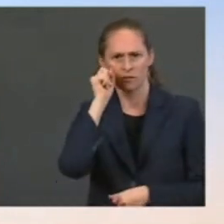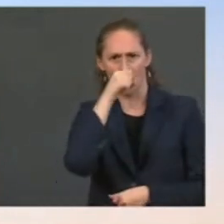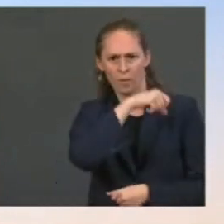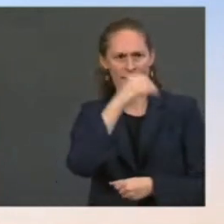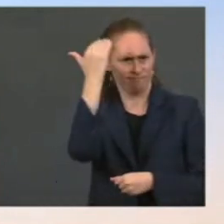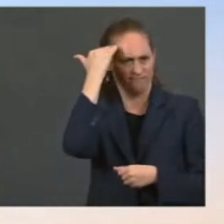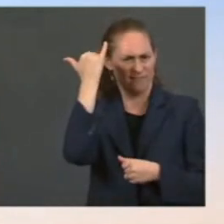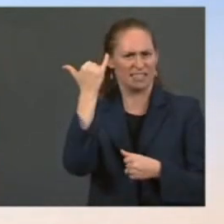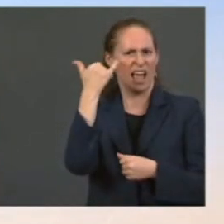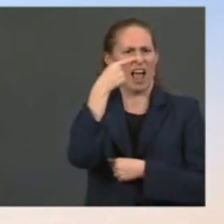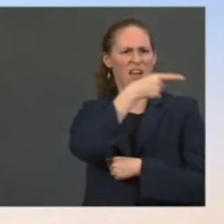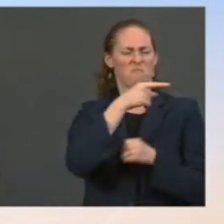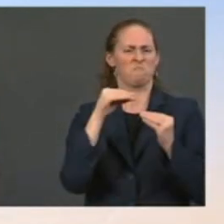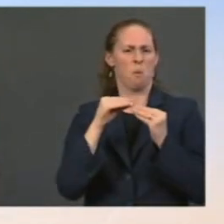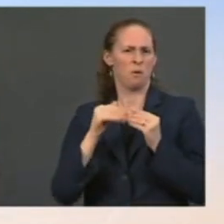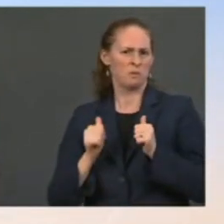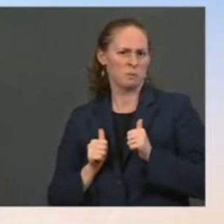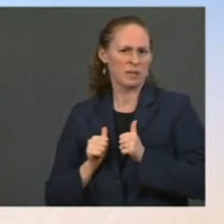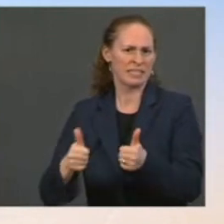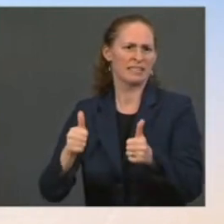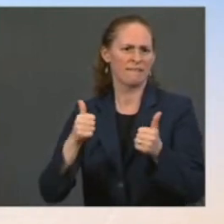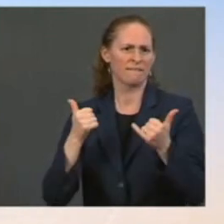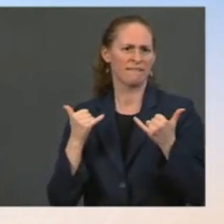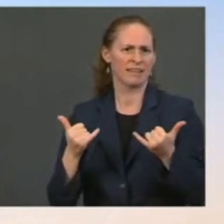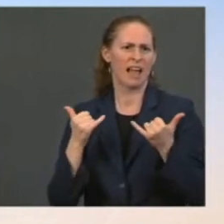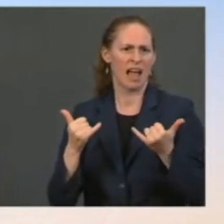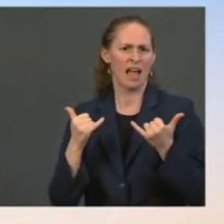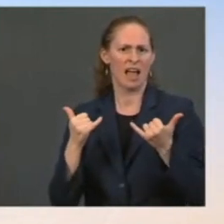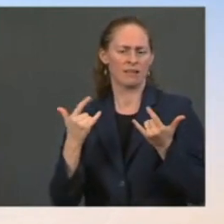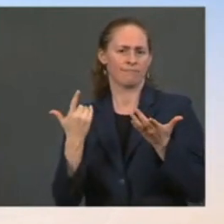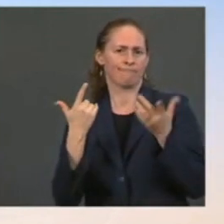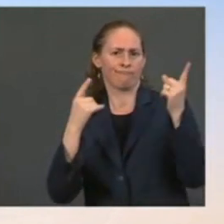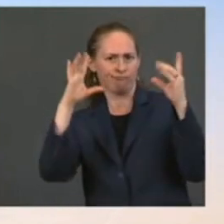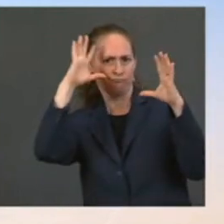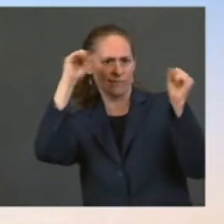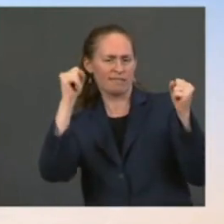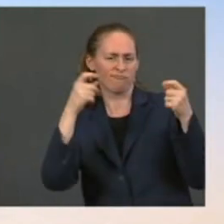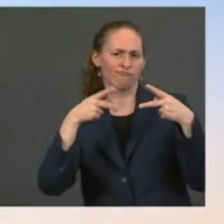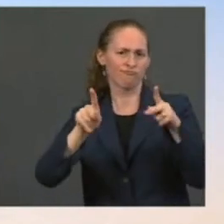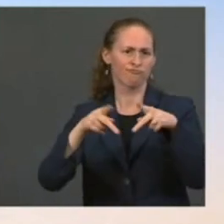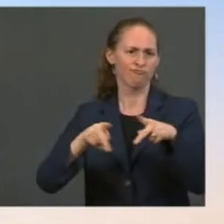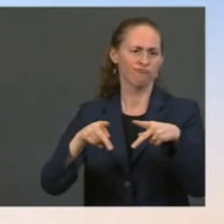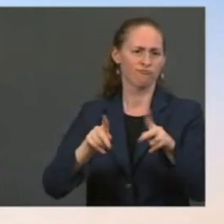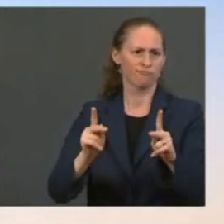under this administration. And then now we're set to start trade talks back with them.